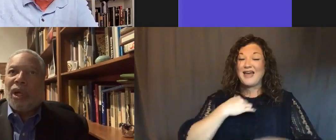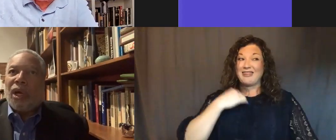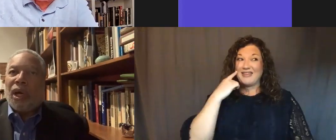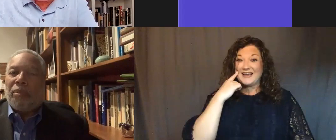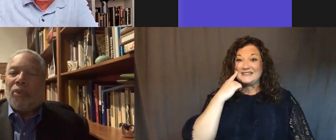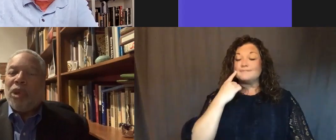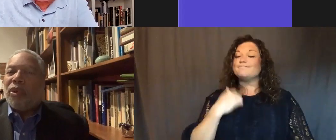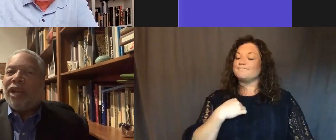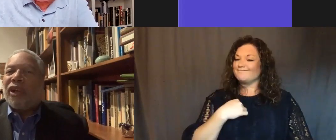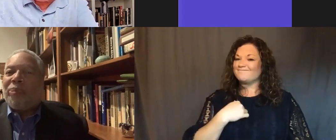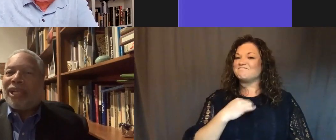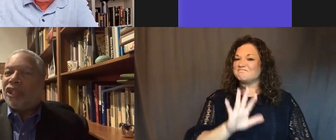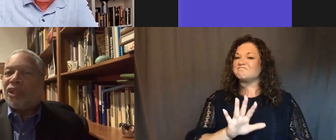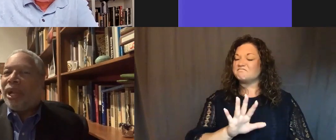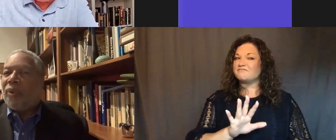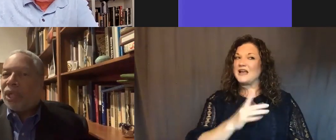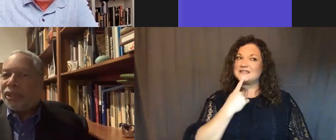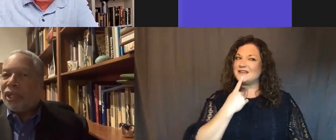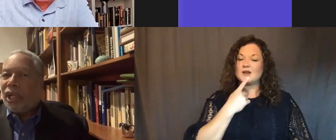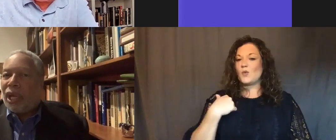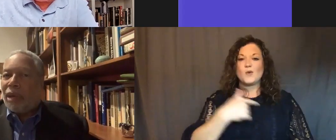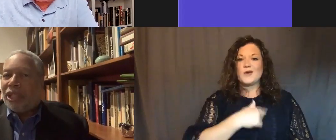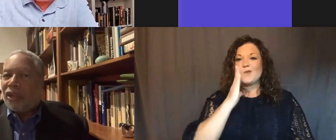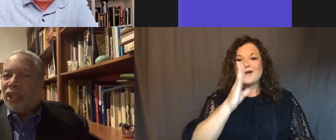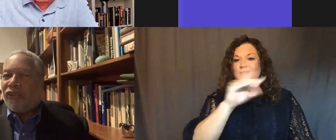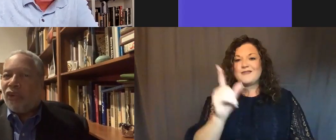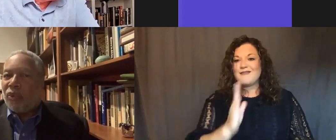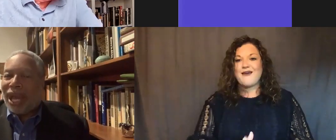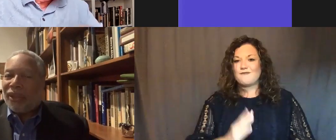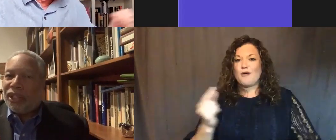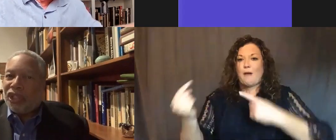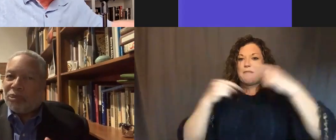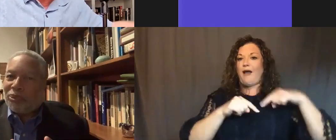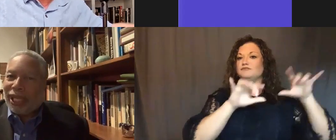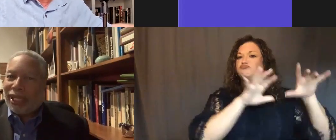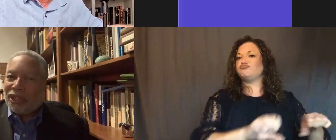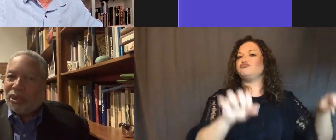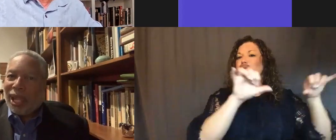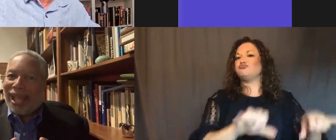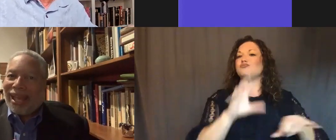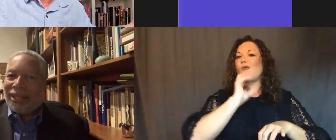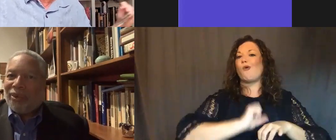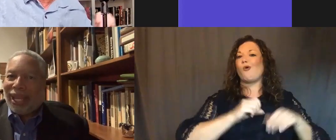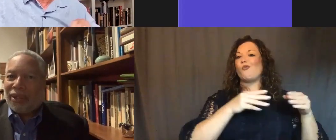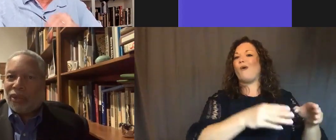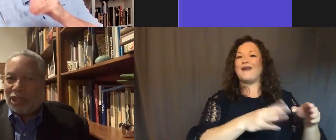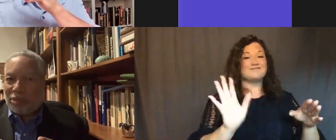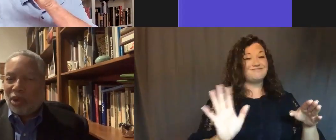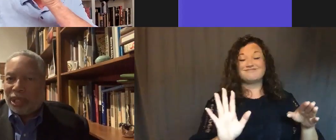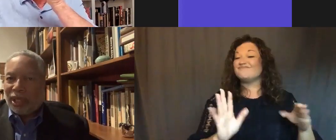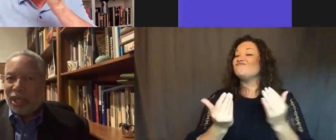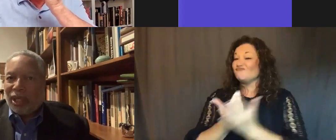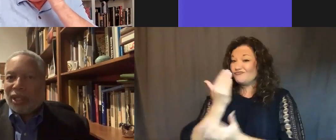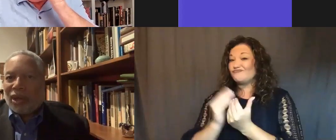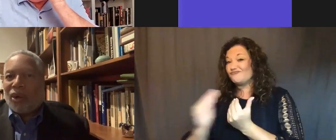of all, we will never go back just the way it was. And so, therefore, rather than just plan to how do you handle this